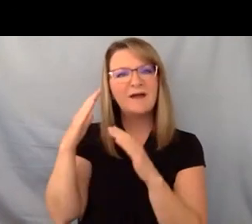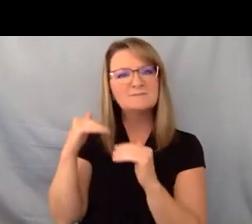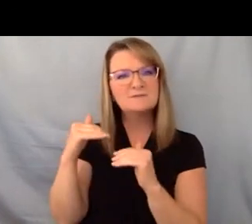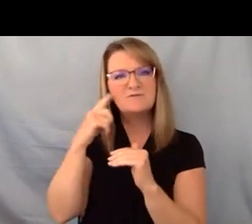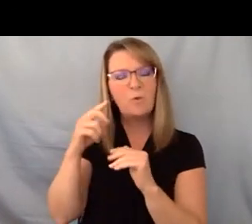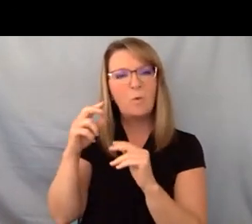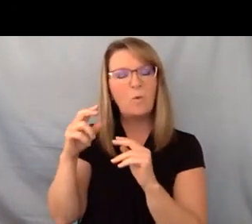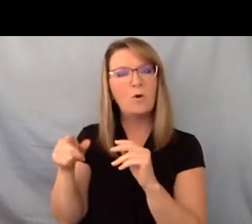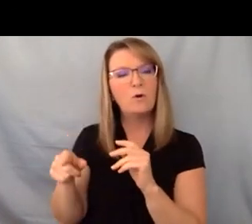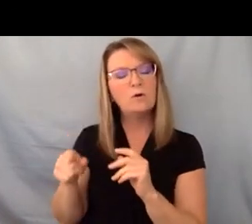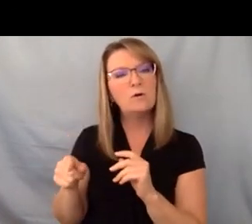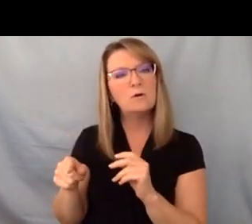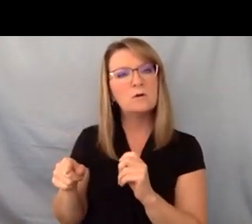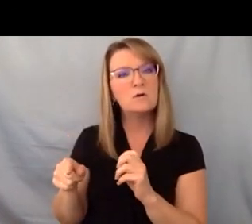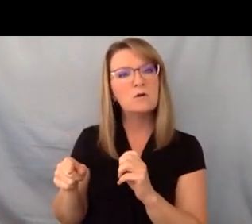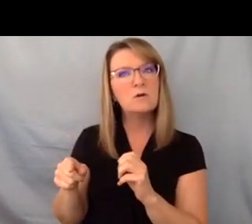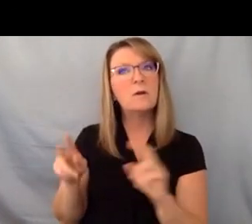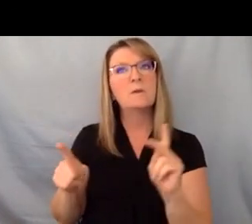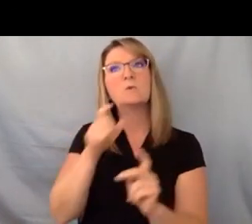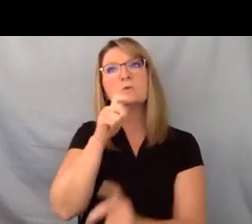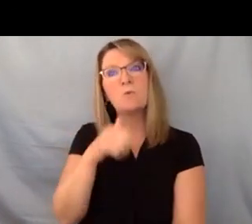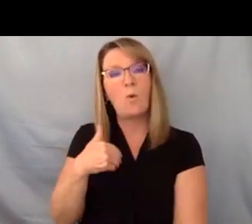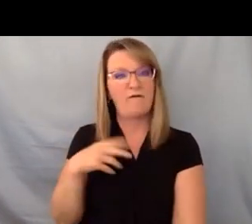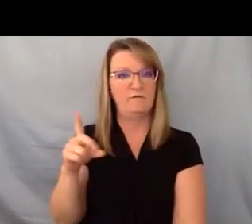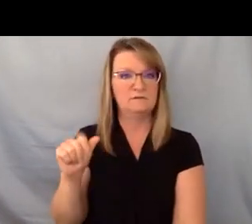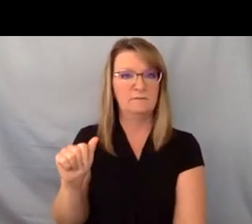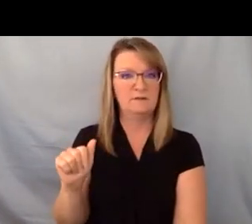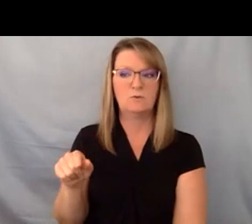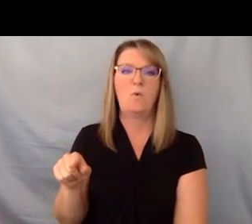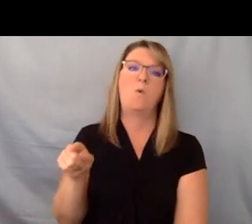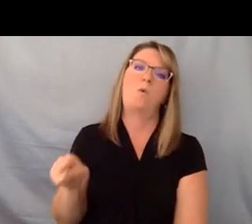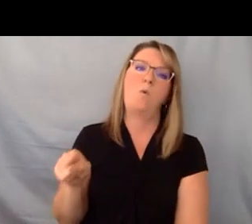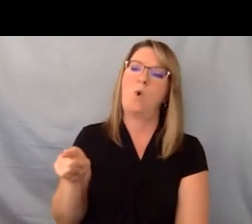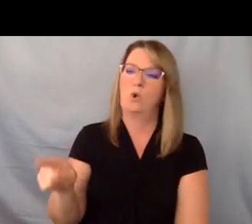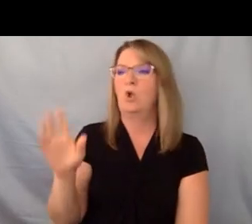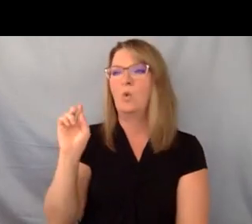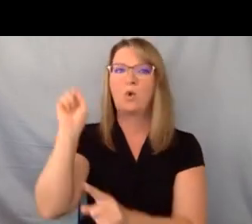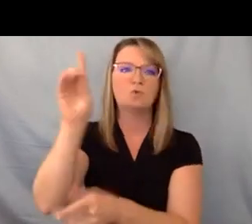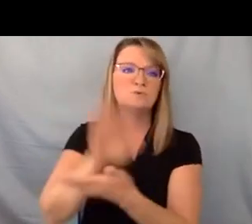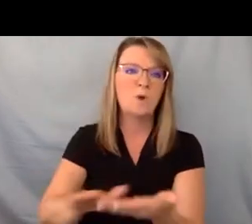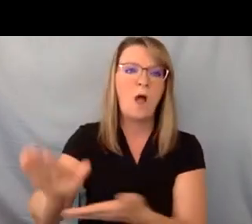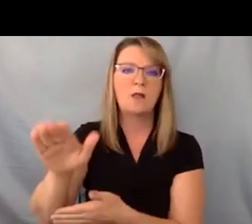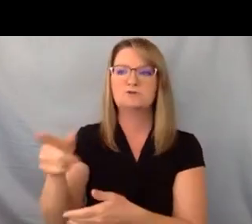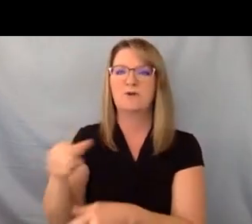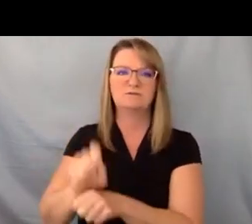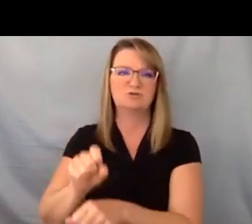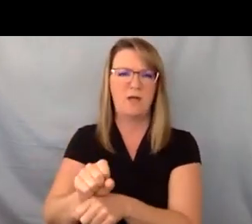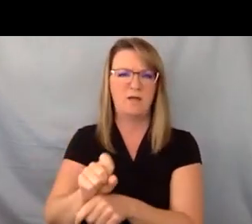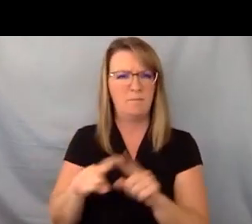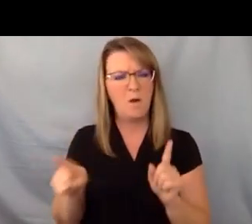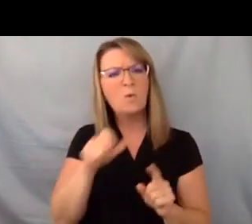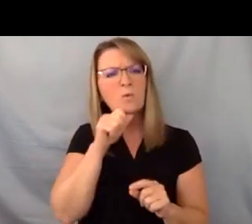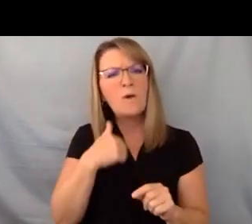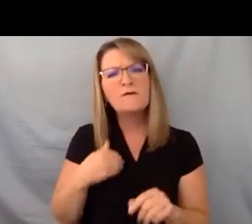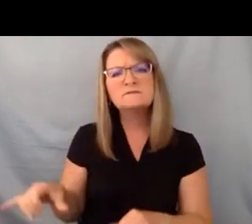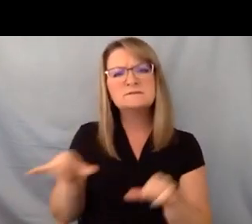people um who don't have disabilities like oh we have you're going to go to college you're to have jobs but then we don't have that same um